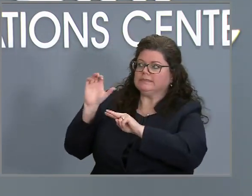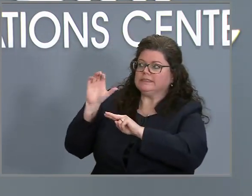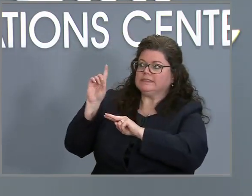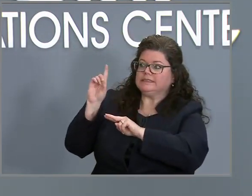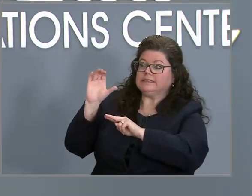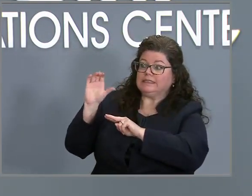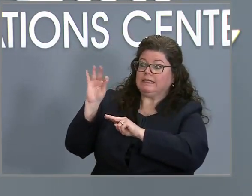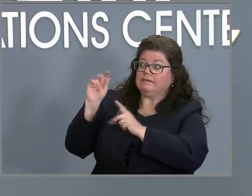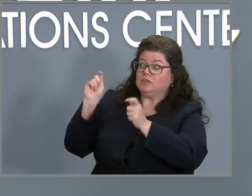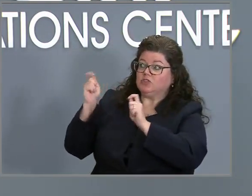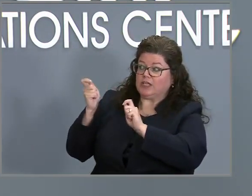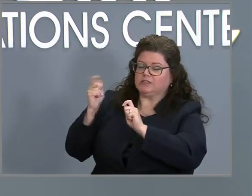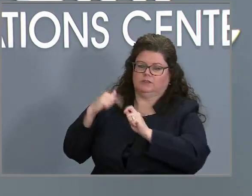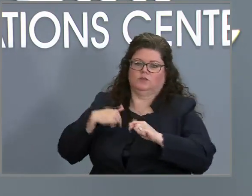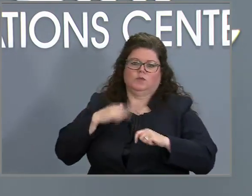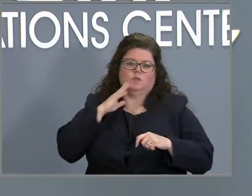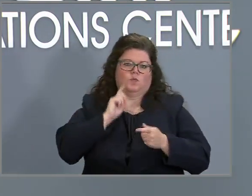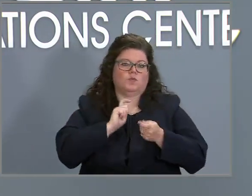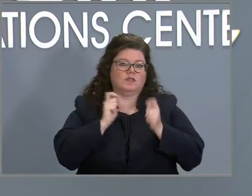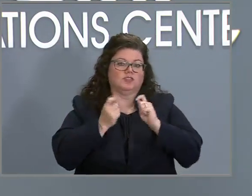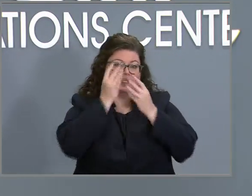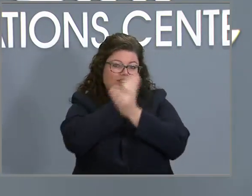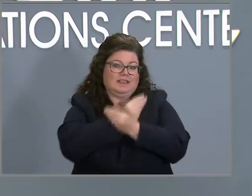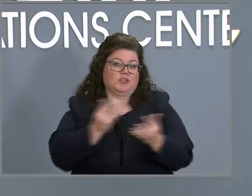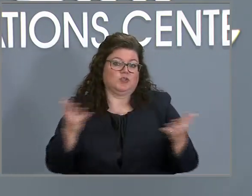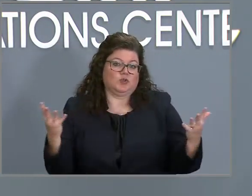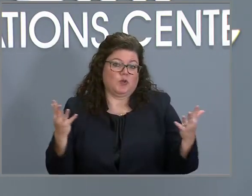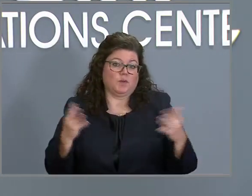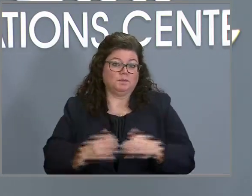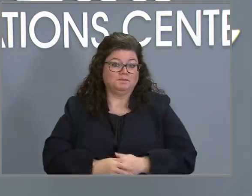recommendations go. that is the guidance right now. Thank you.